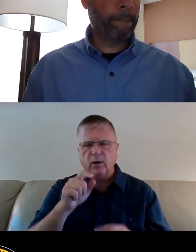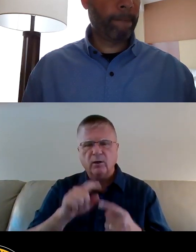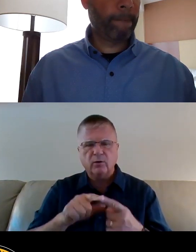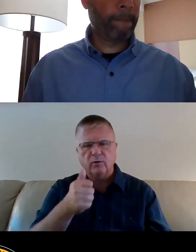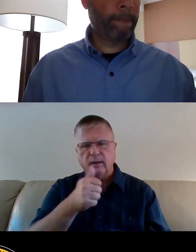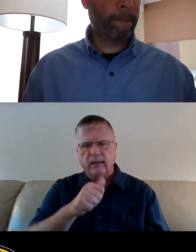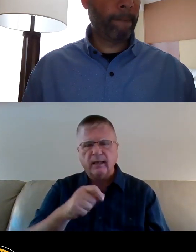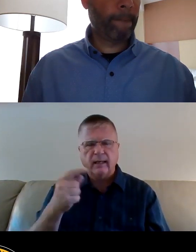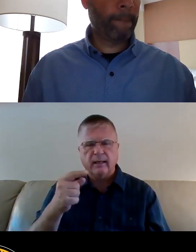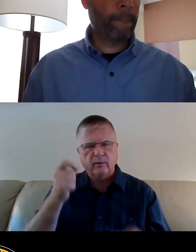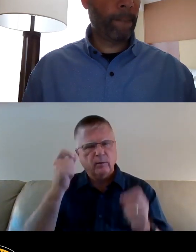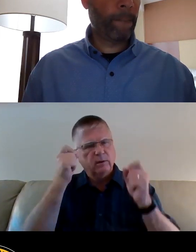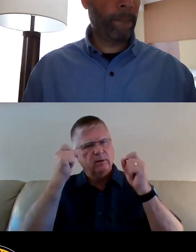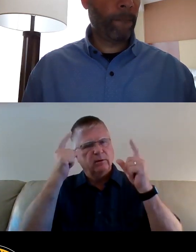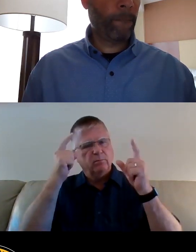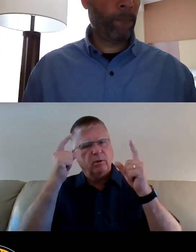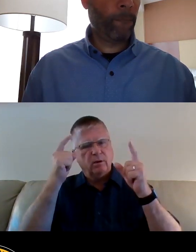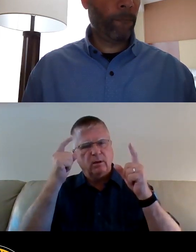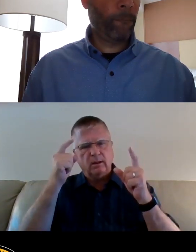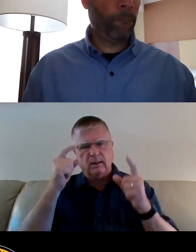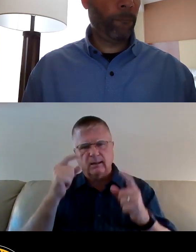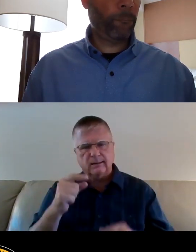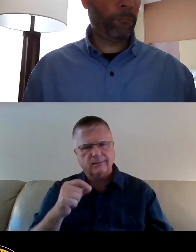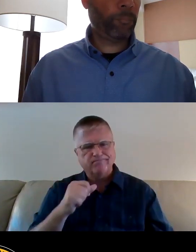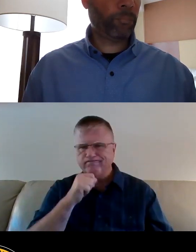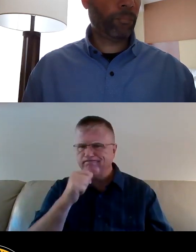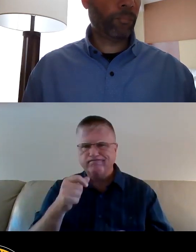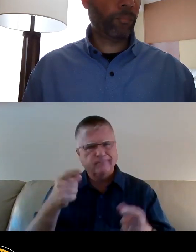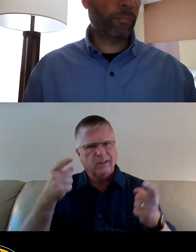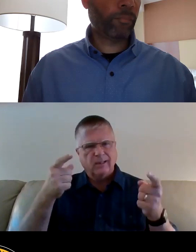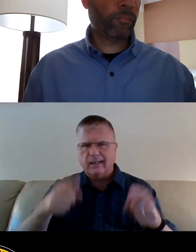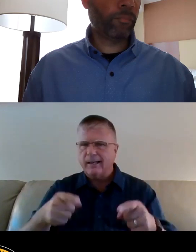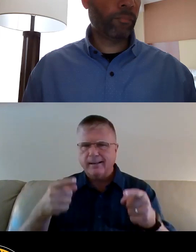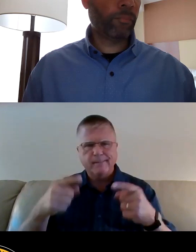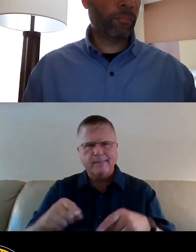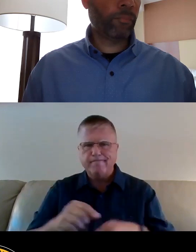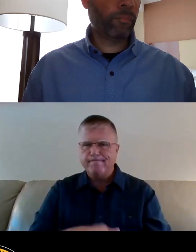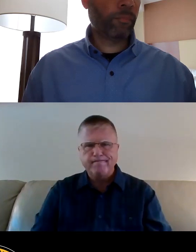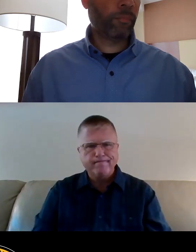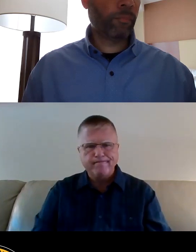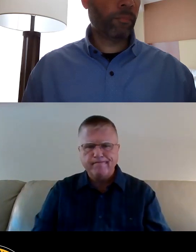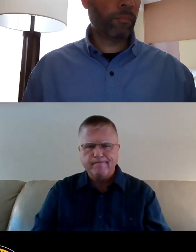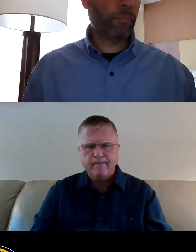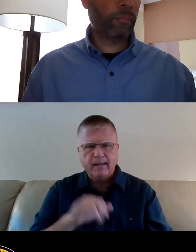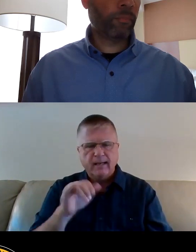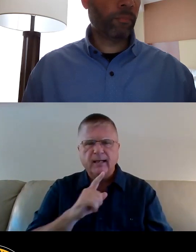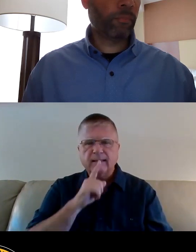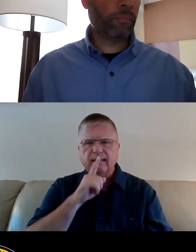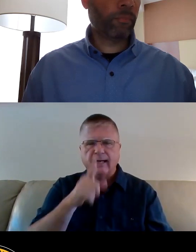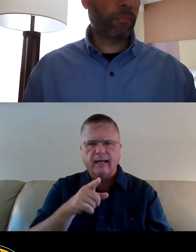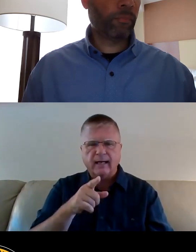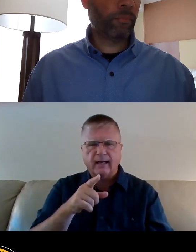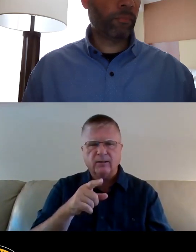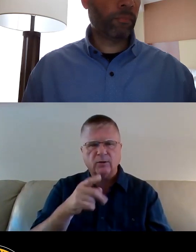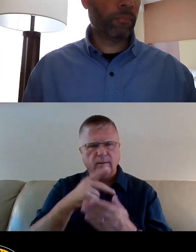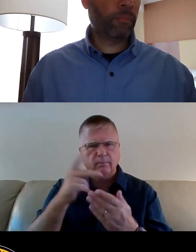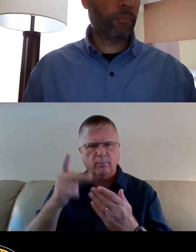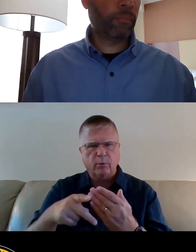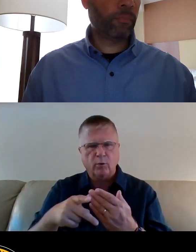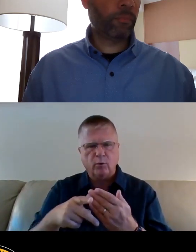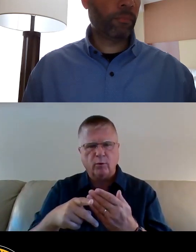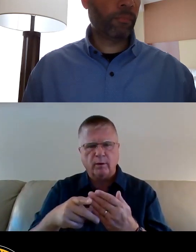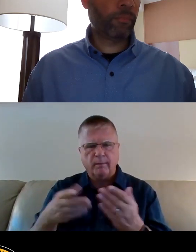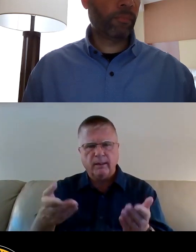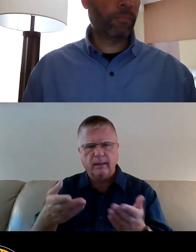surprise, it has not been fulfilled as an actual program in the